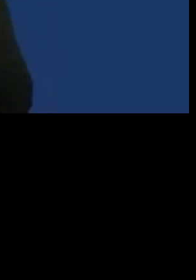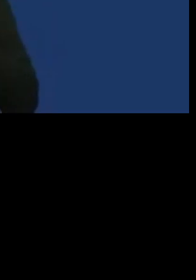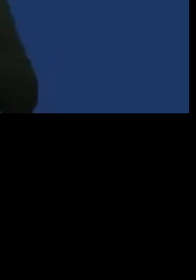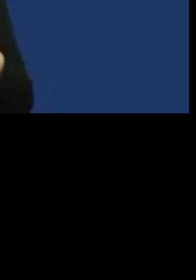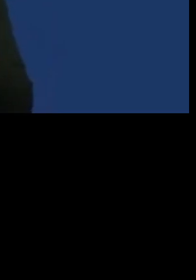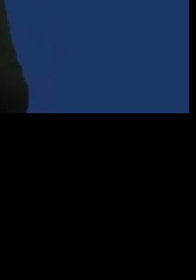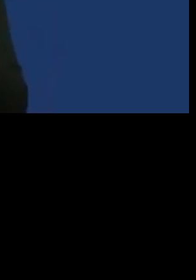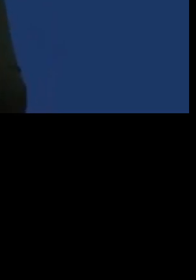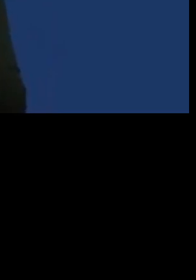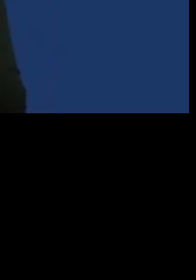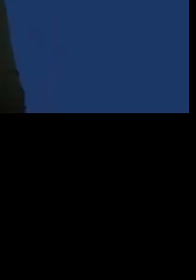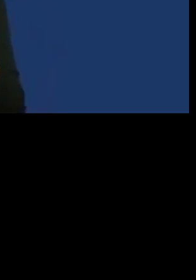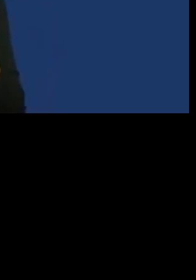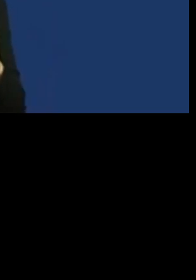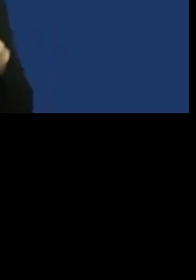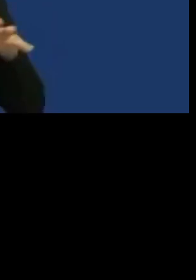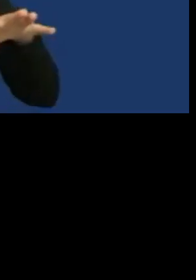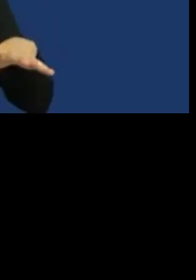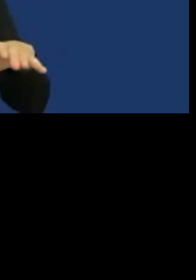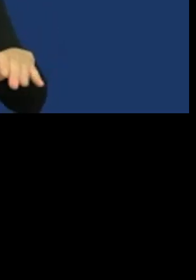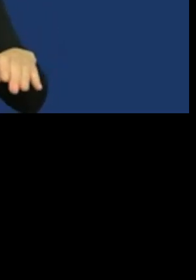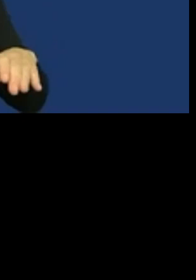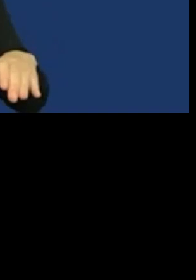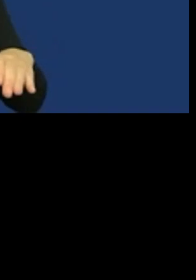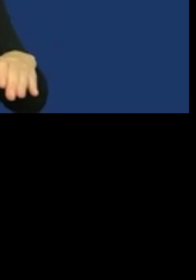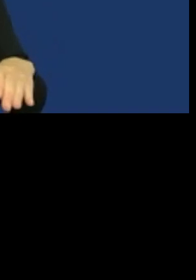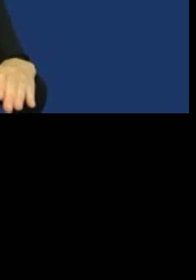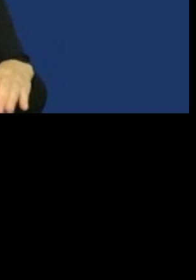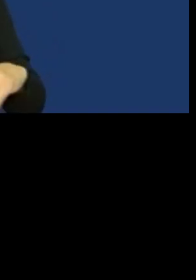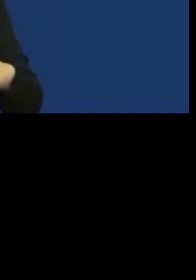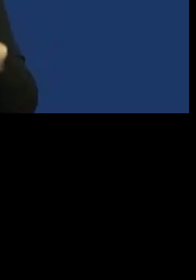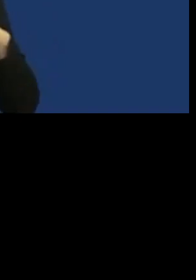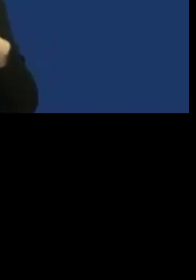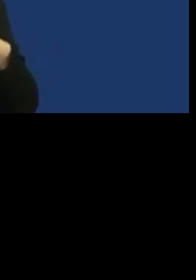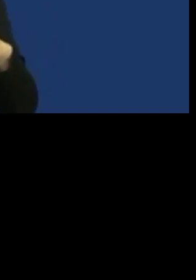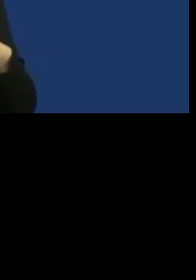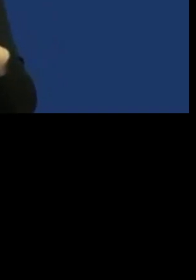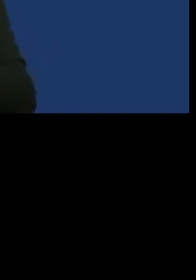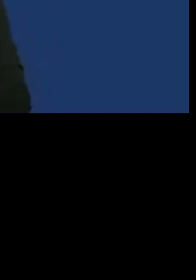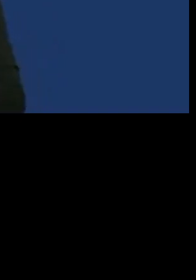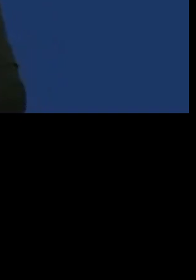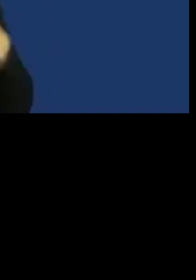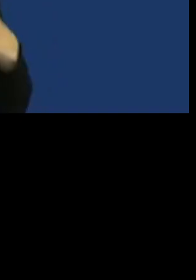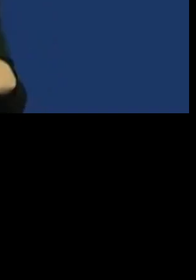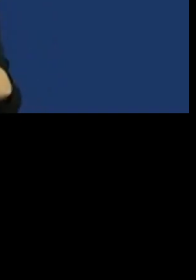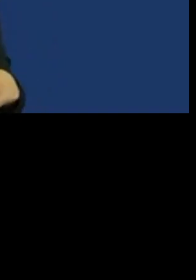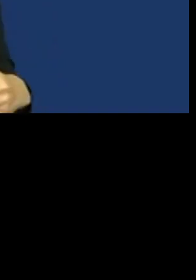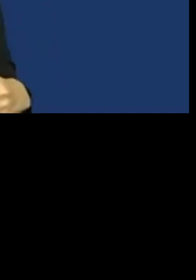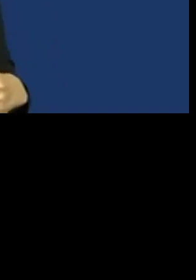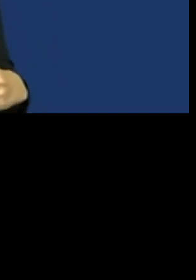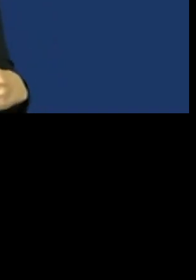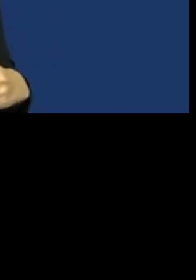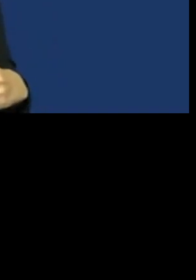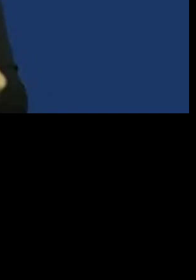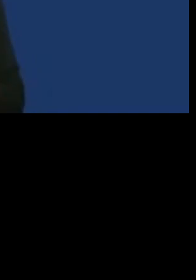UK from the European Union. However, the it's important to say that